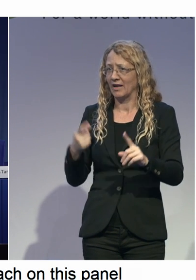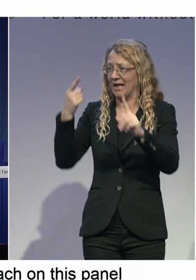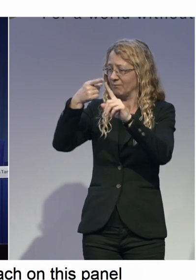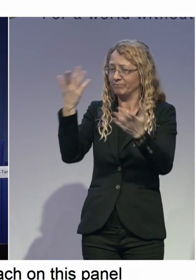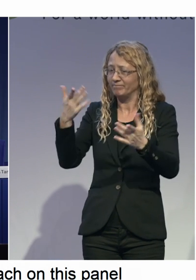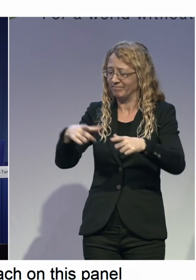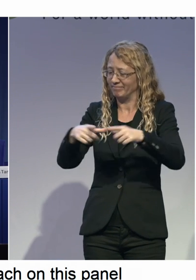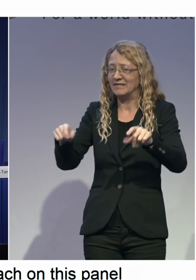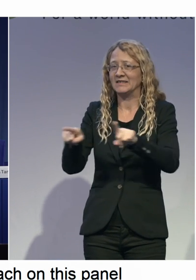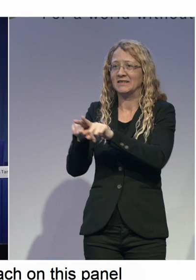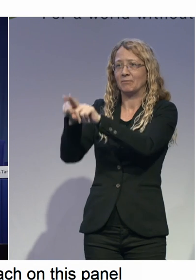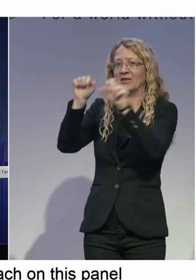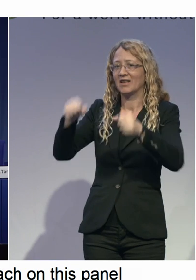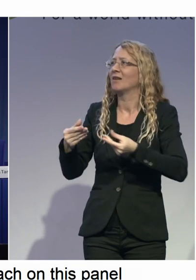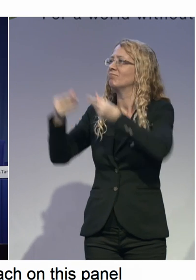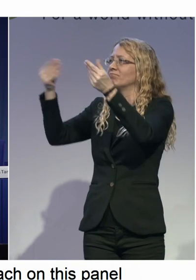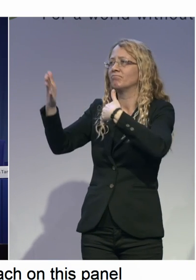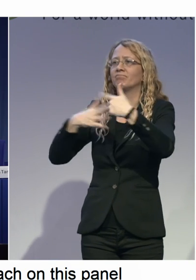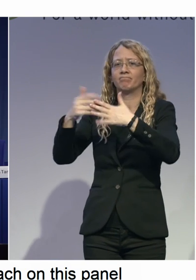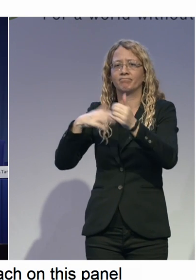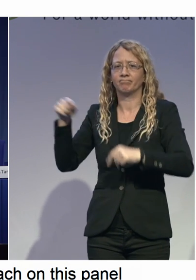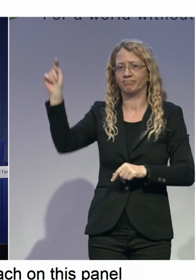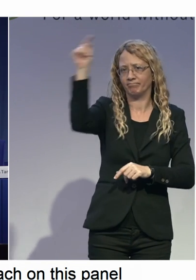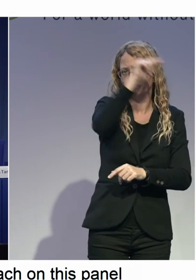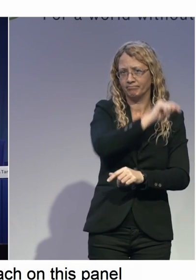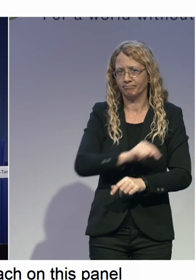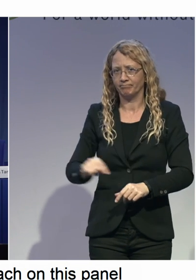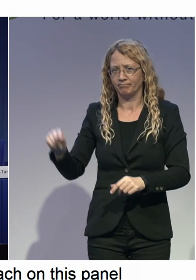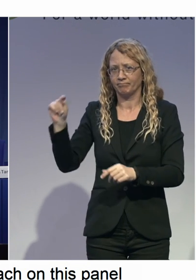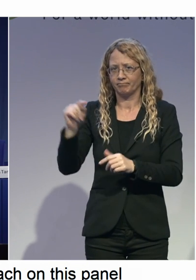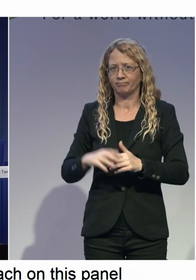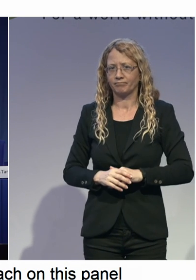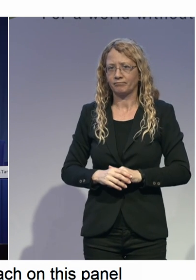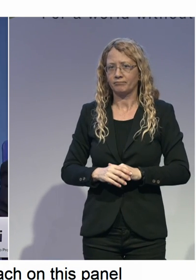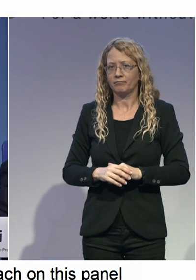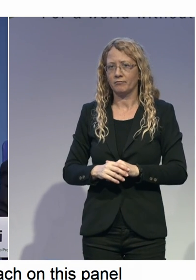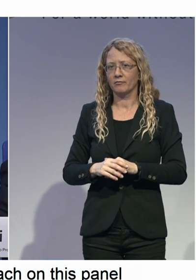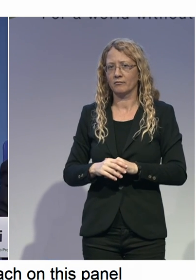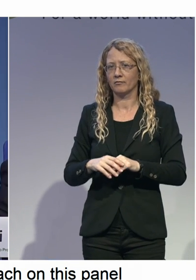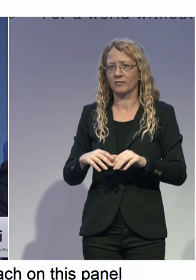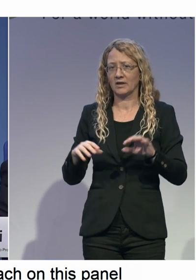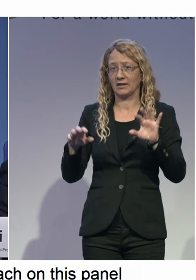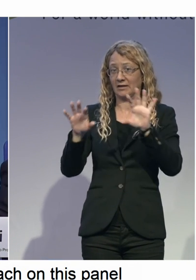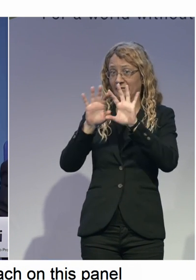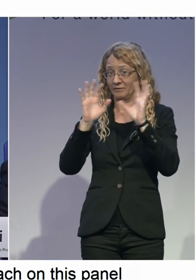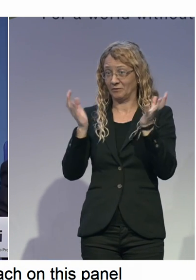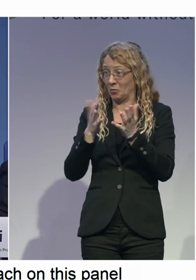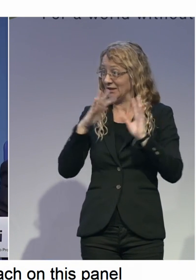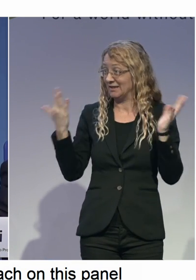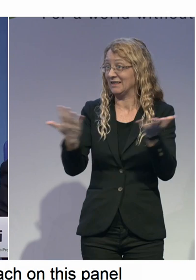global market is to be attained. Thank you. Thank you for that comment.